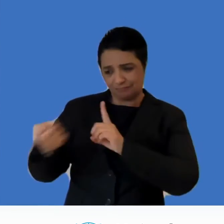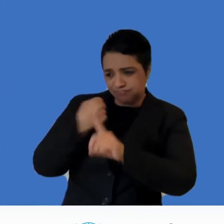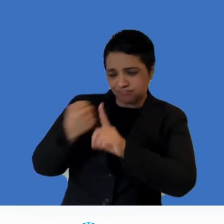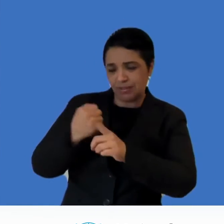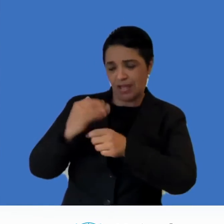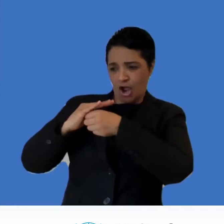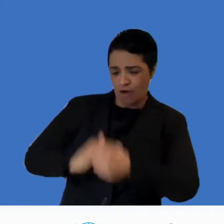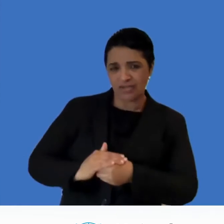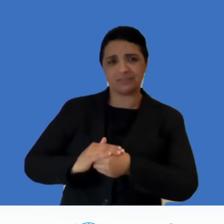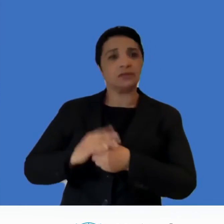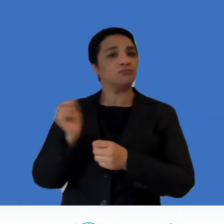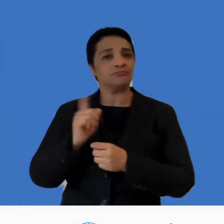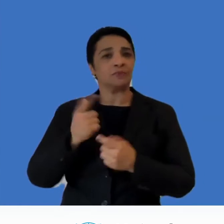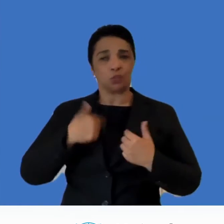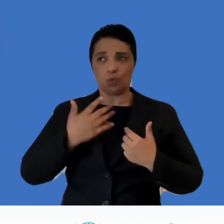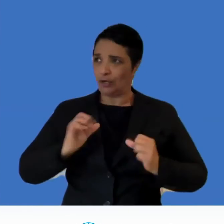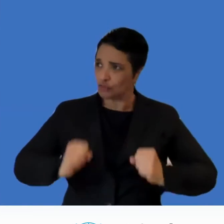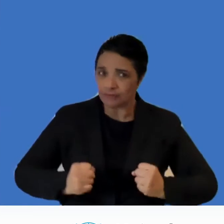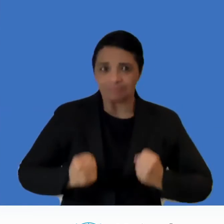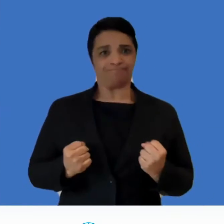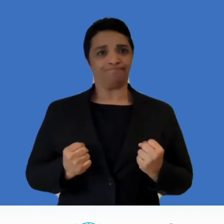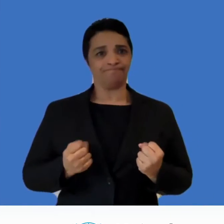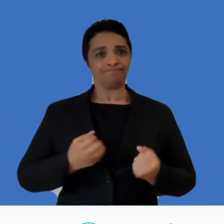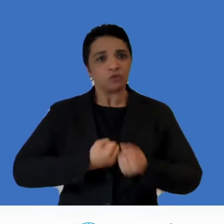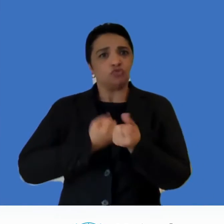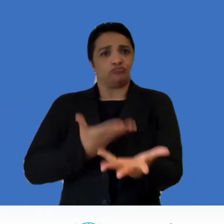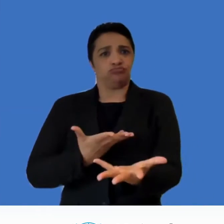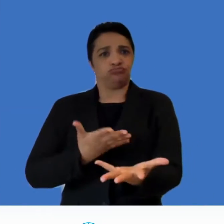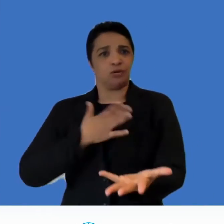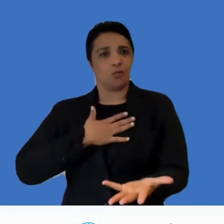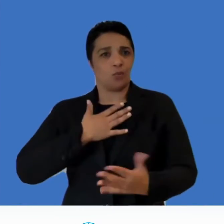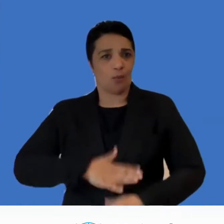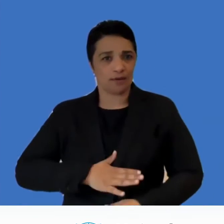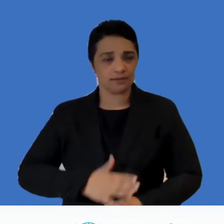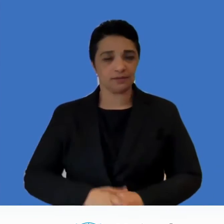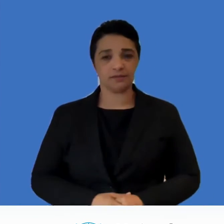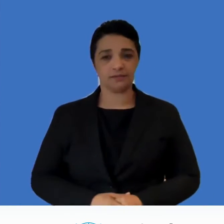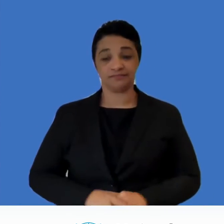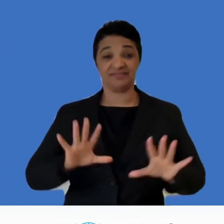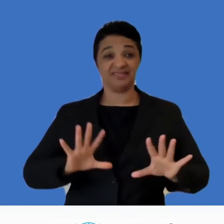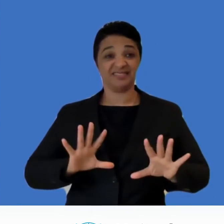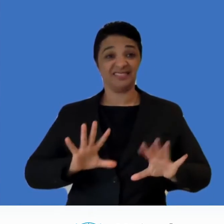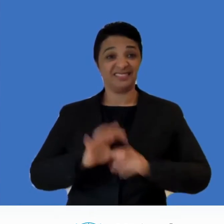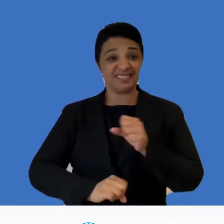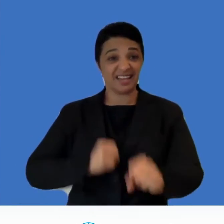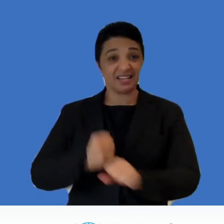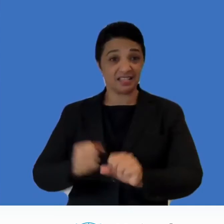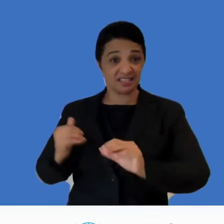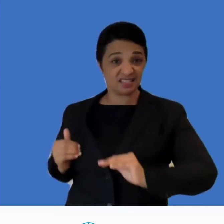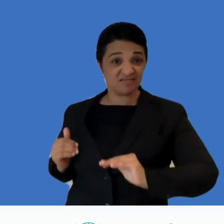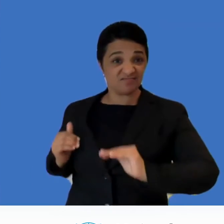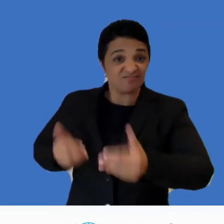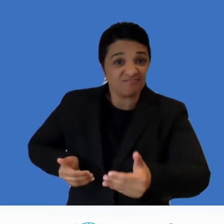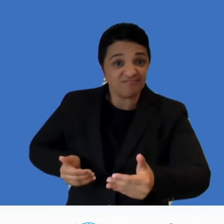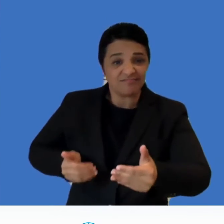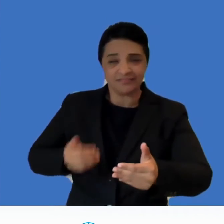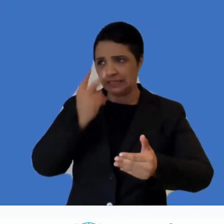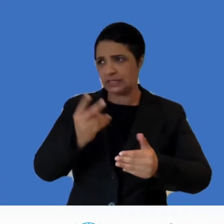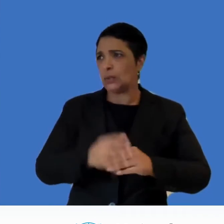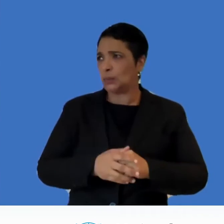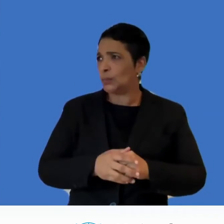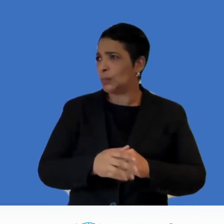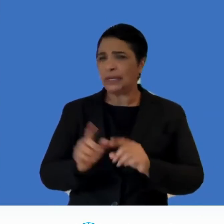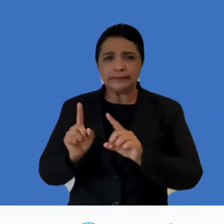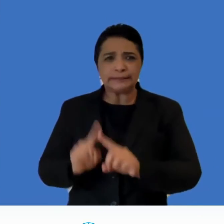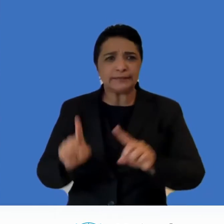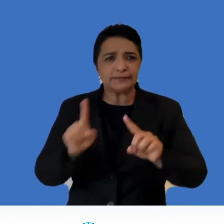we want to be heard in the last decade you can agree with me that we have seen so many rising young stars talk